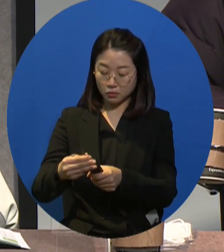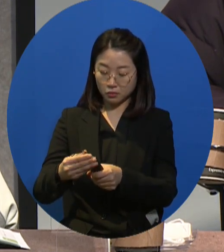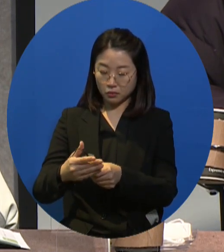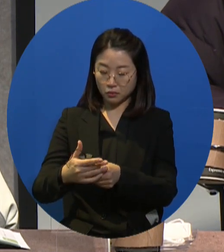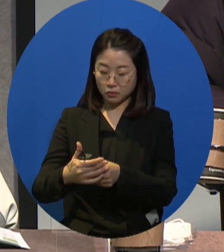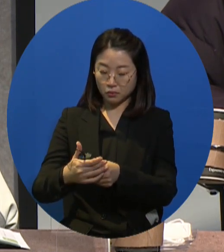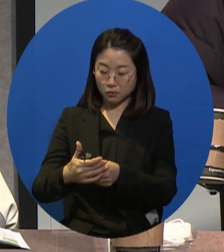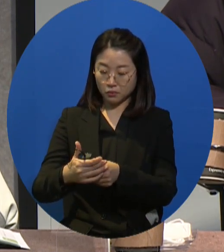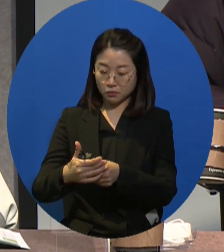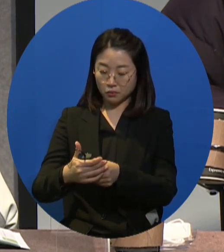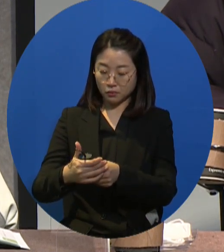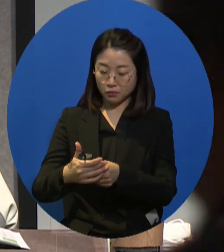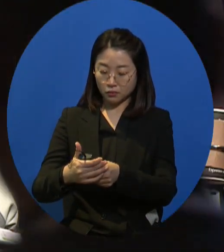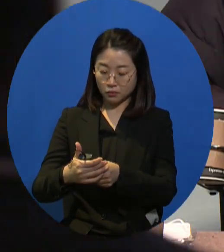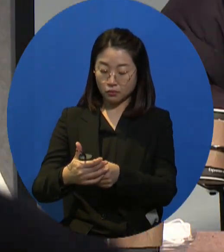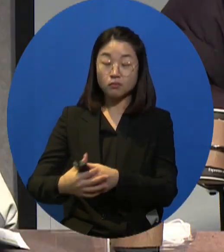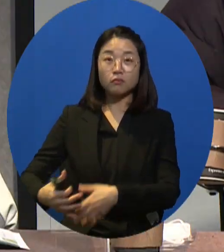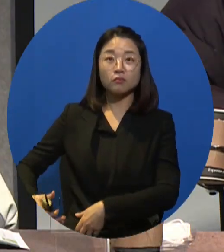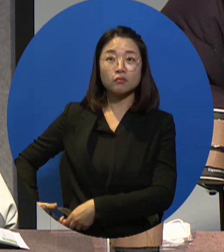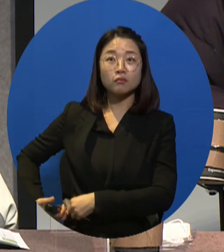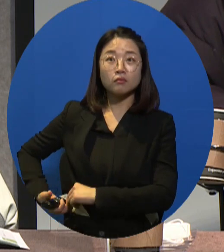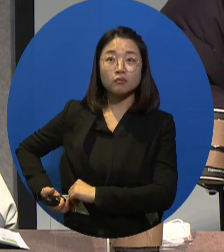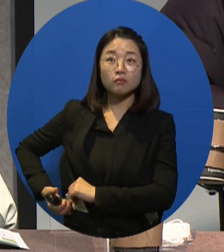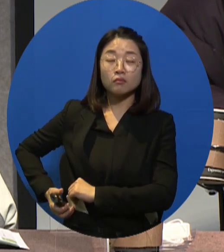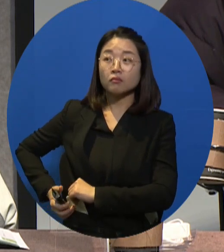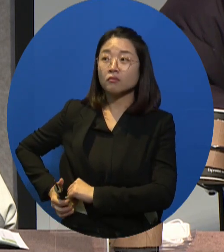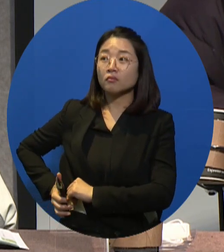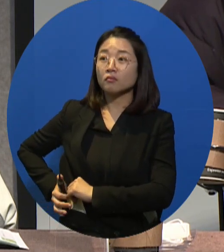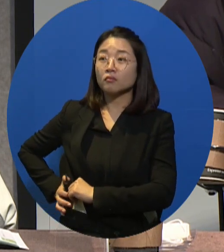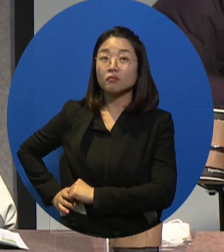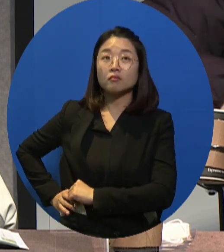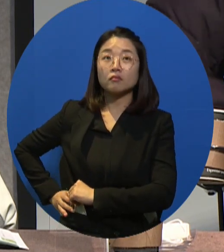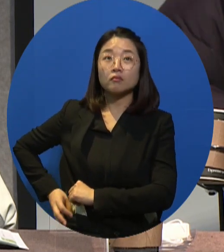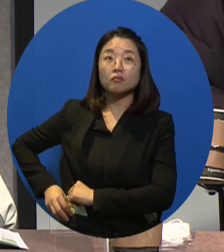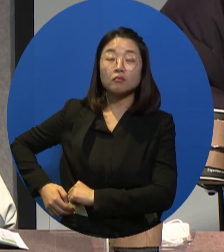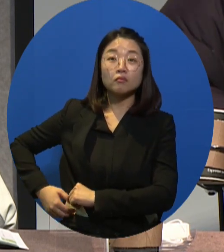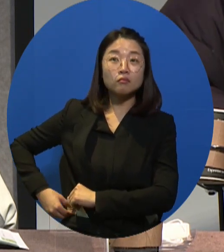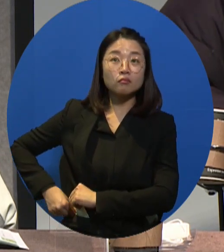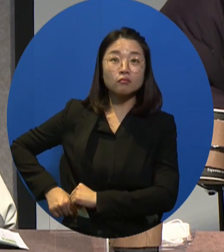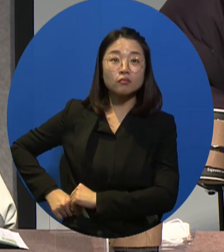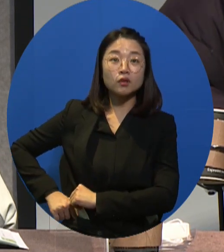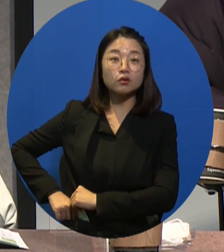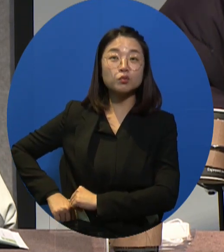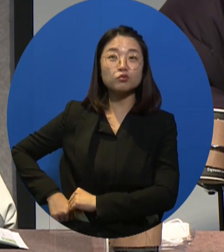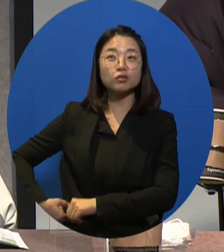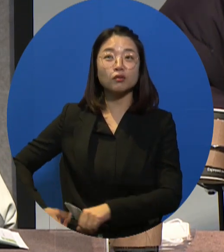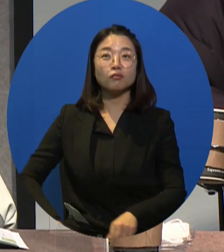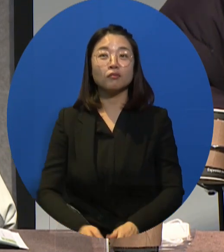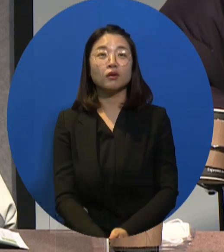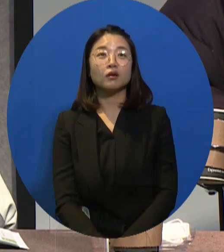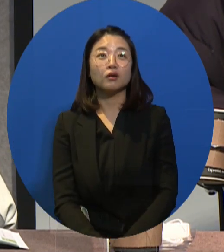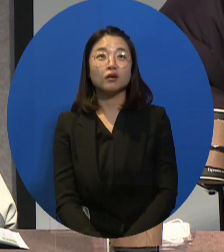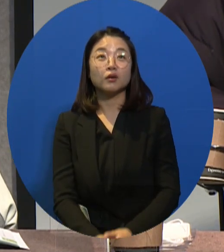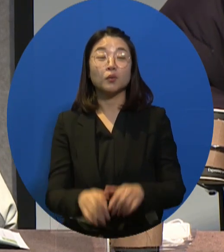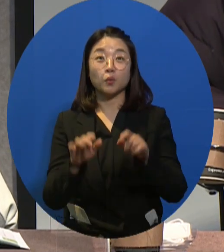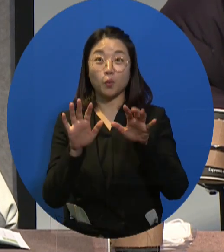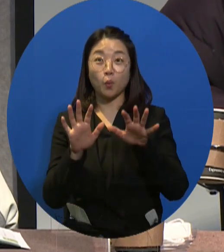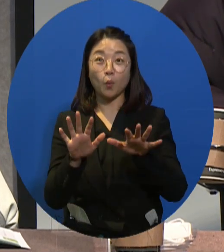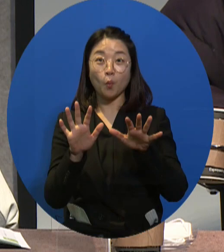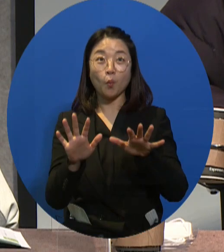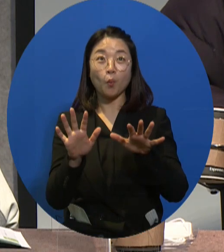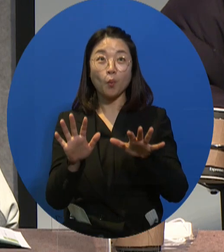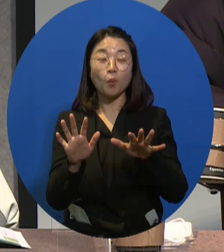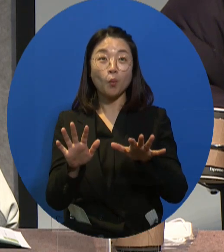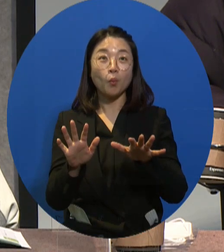We would like to begin this session, which is titled, This is Our Labor. And I think that this might not be a